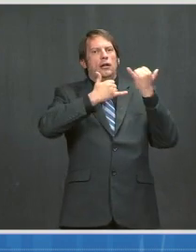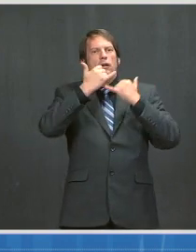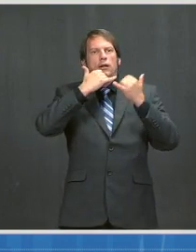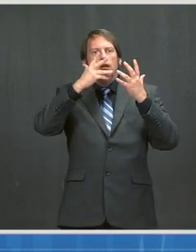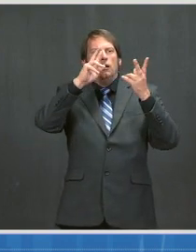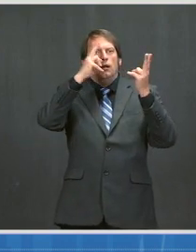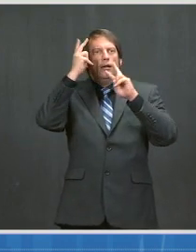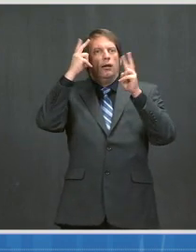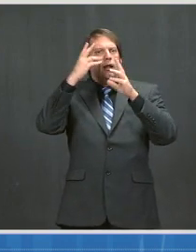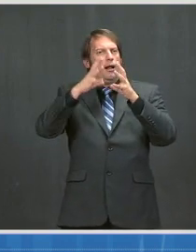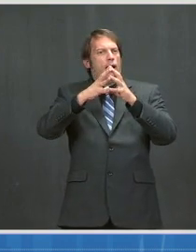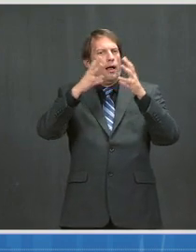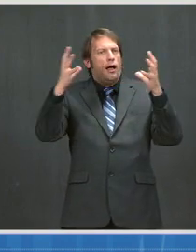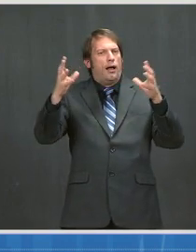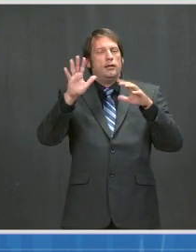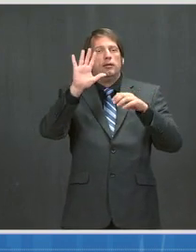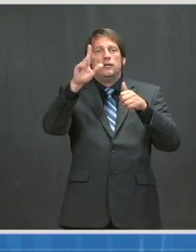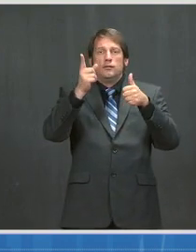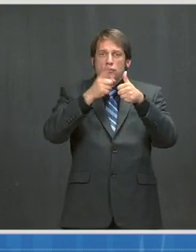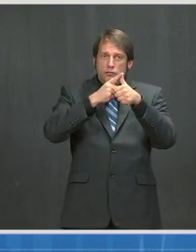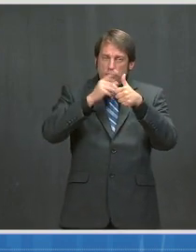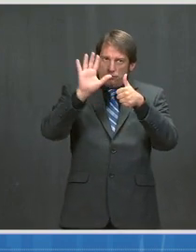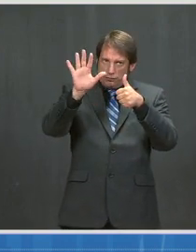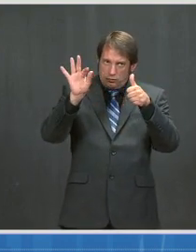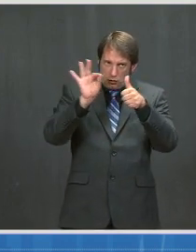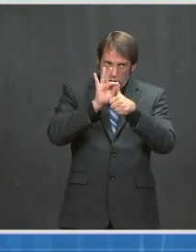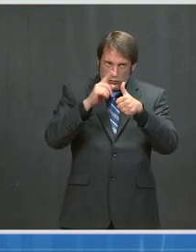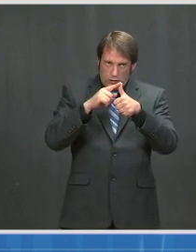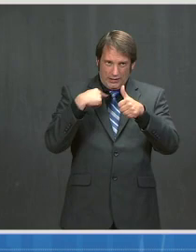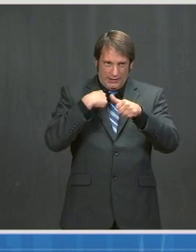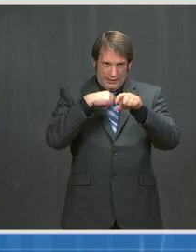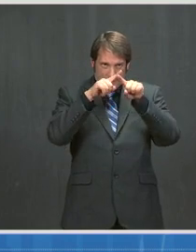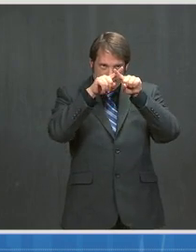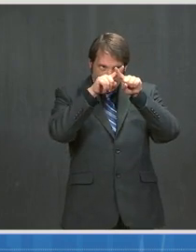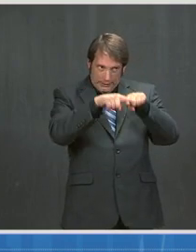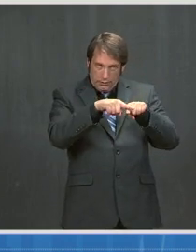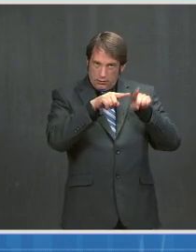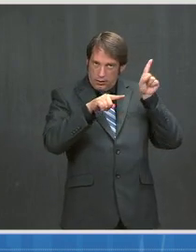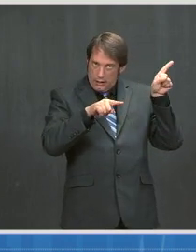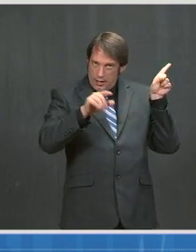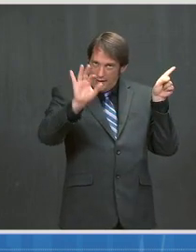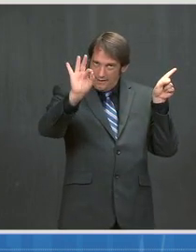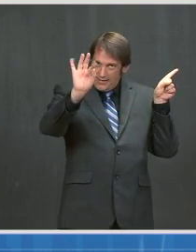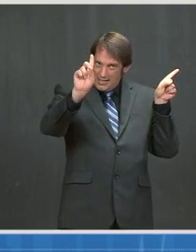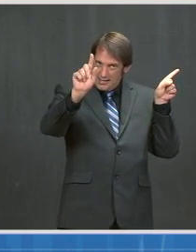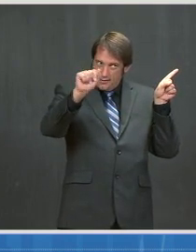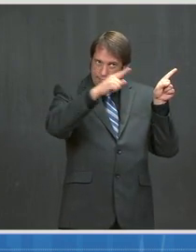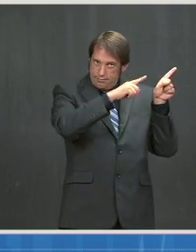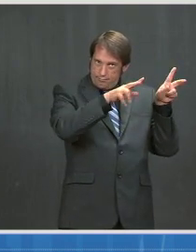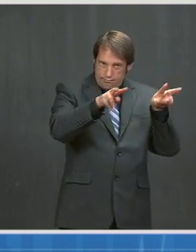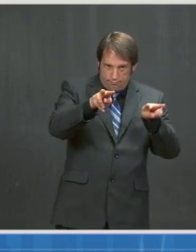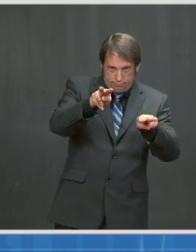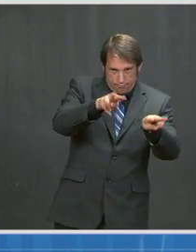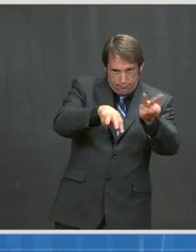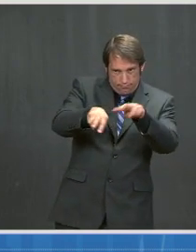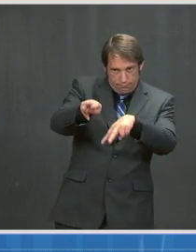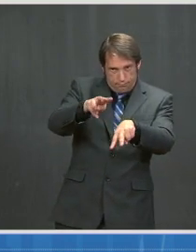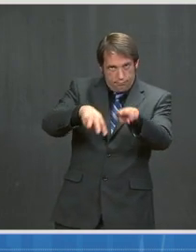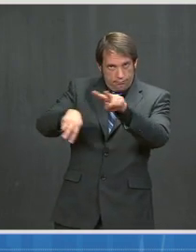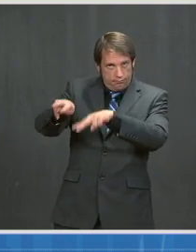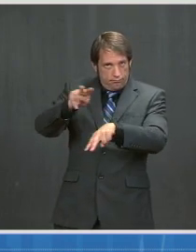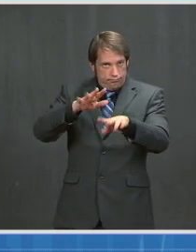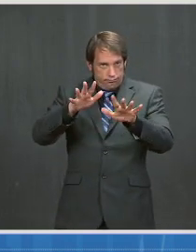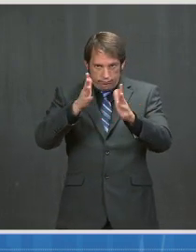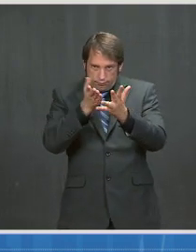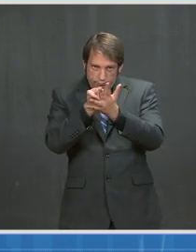A, that we still are going to rely on the FDA for the evaluation of the AstraZeneca. That's something that we do all the time, and